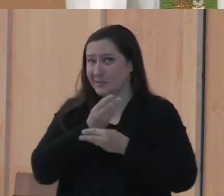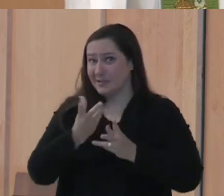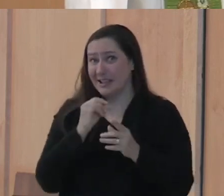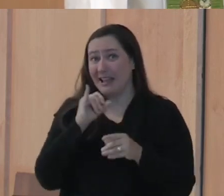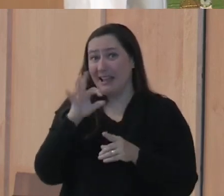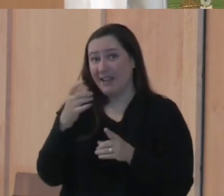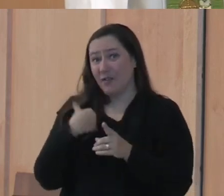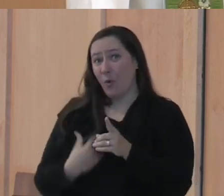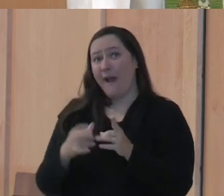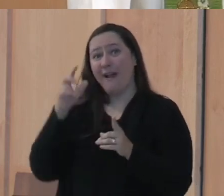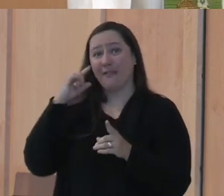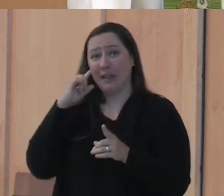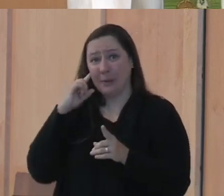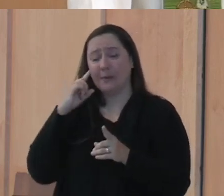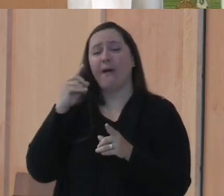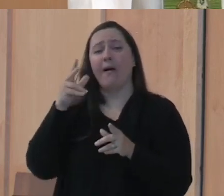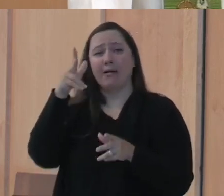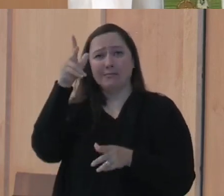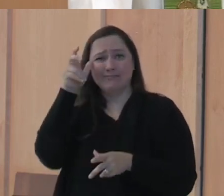ears then hear.